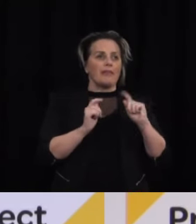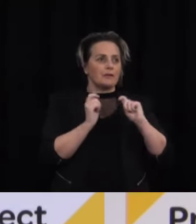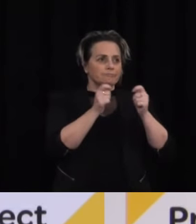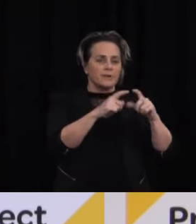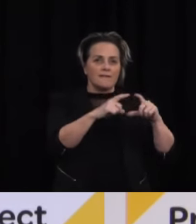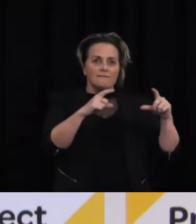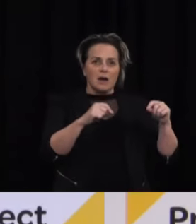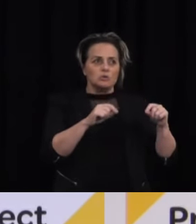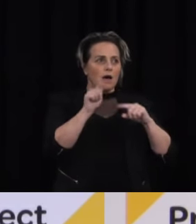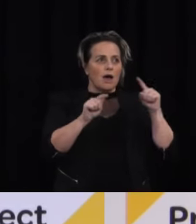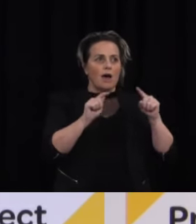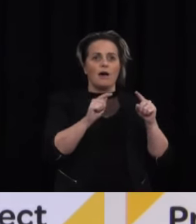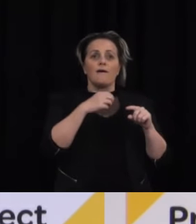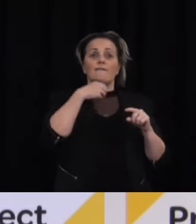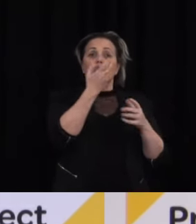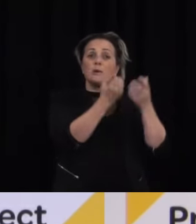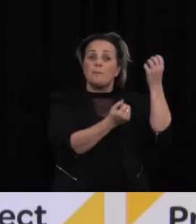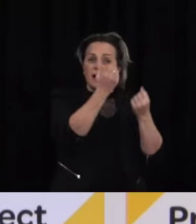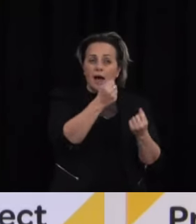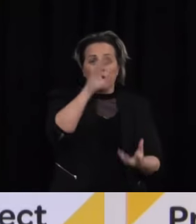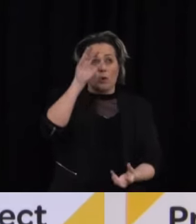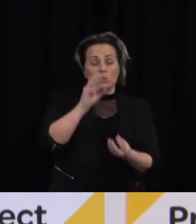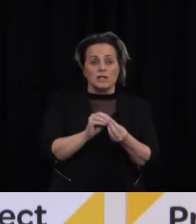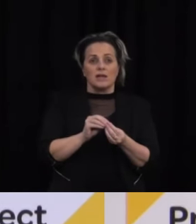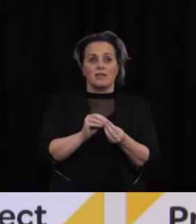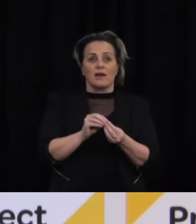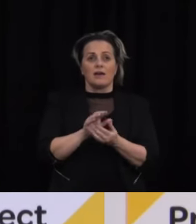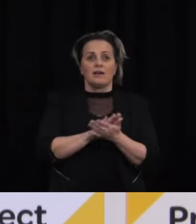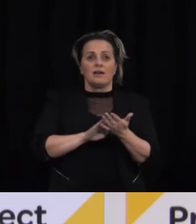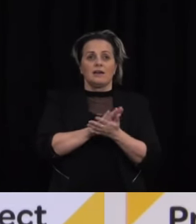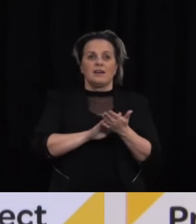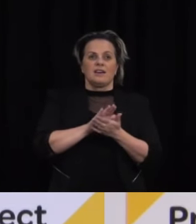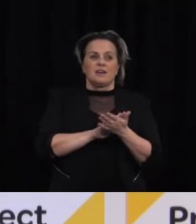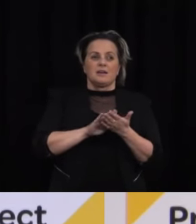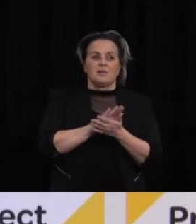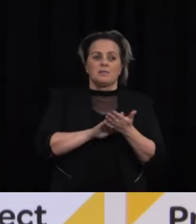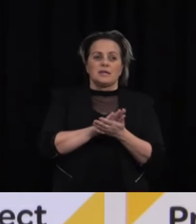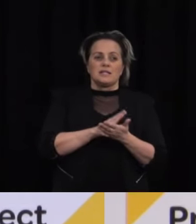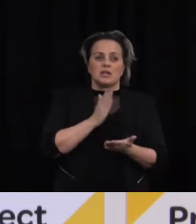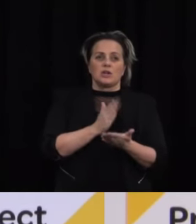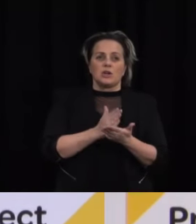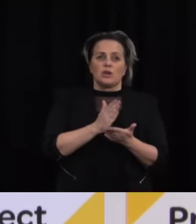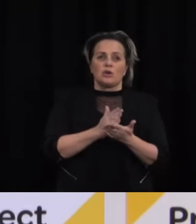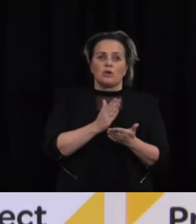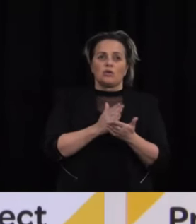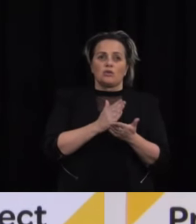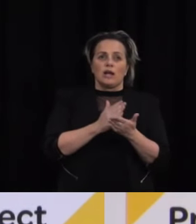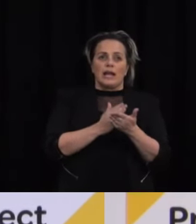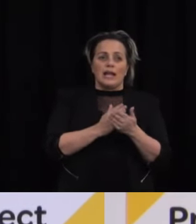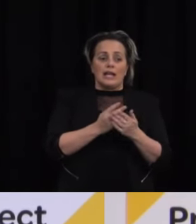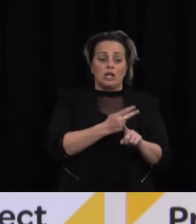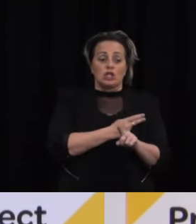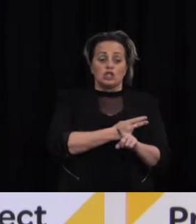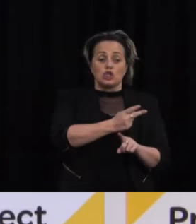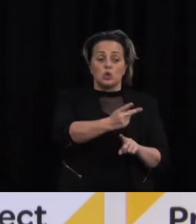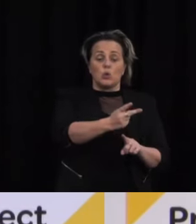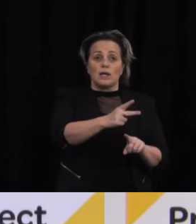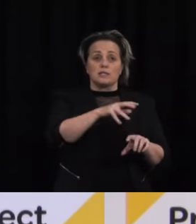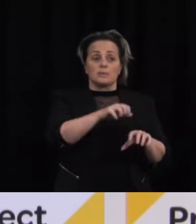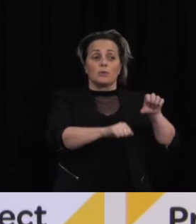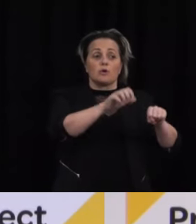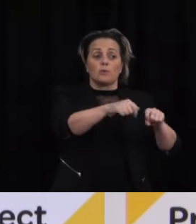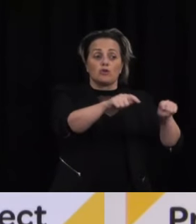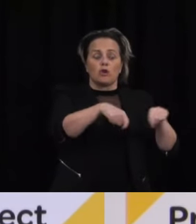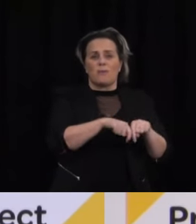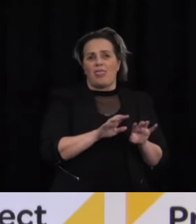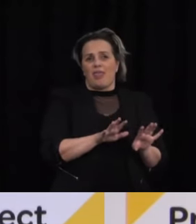RSE and so on, if you added that all up together, it's less than a fortnight's worth of overall room allocation. So we are talking quite small numbers